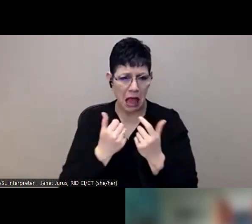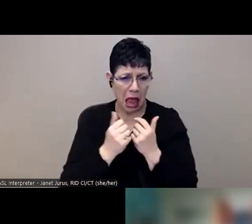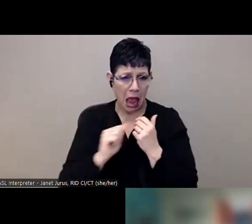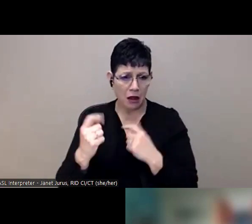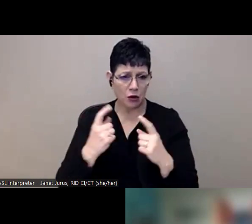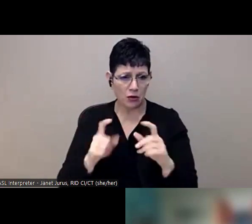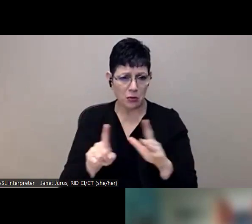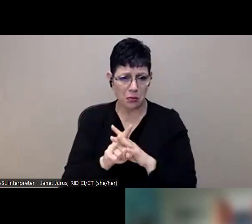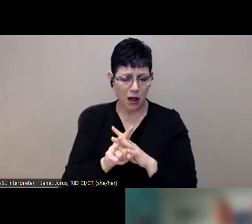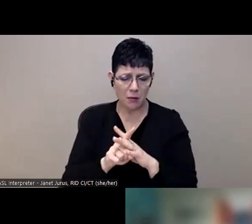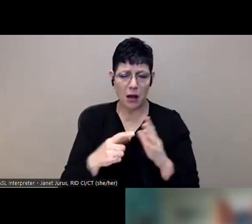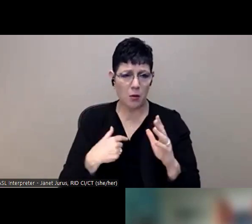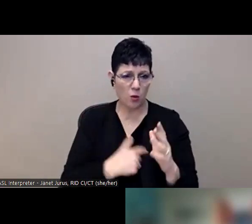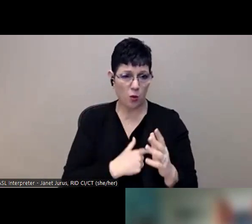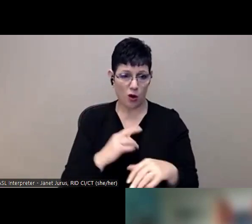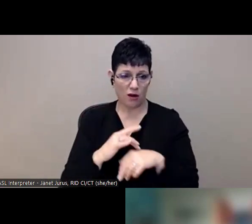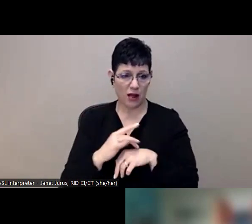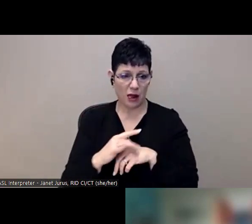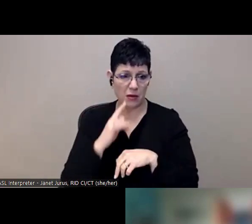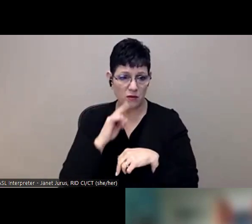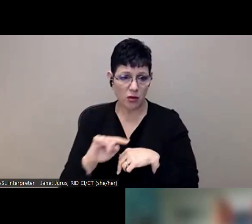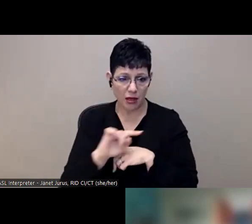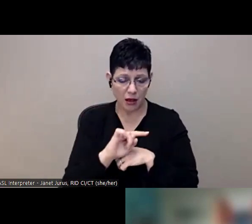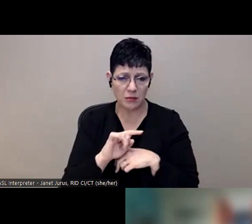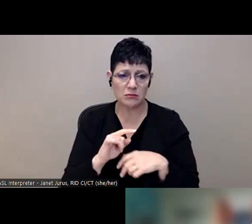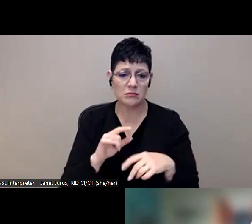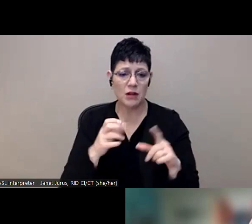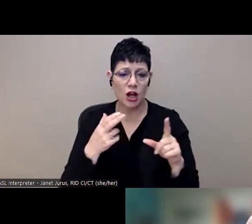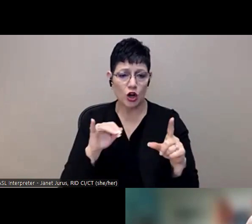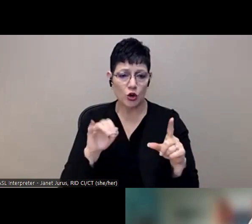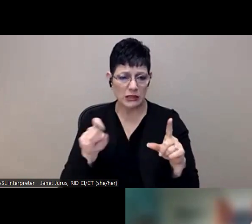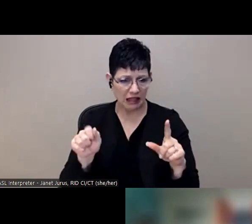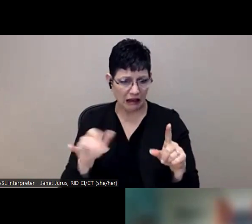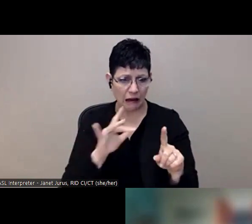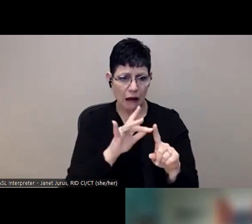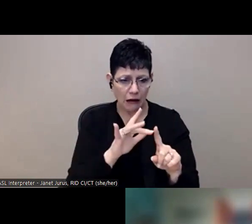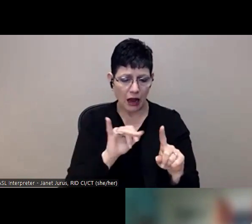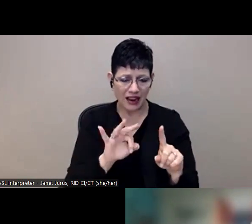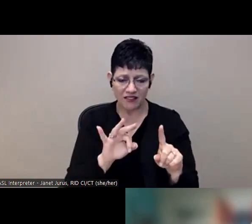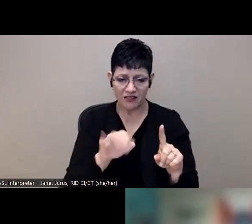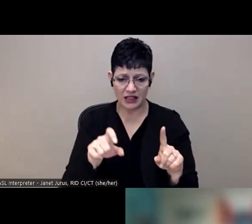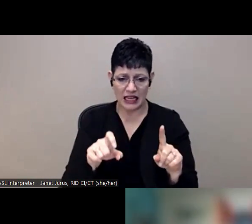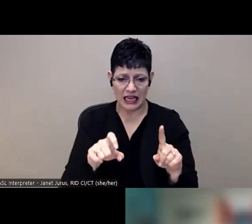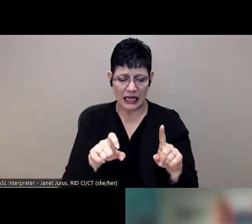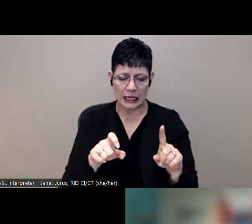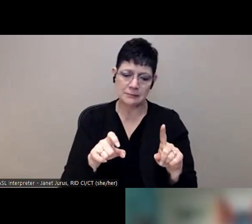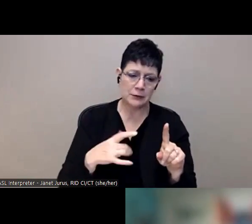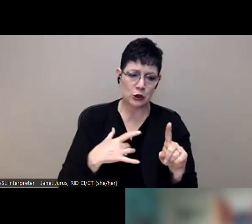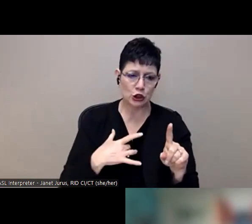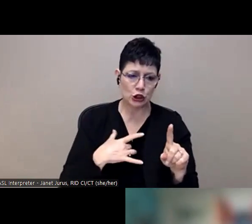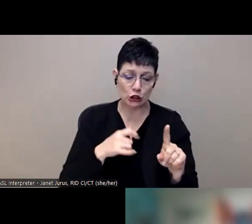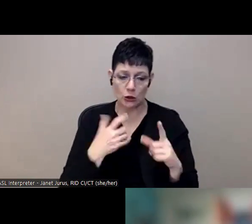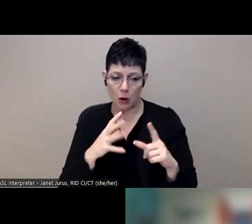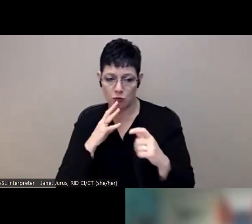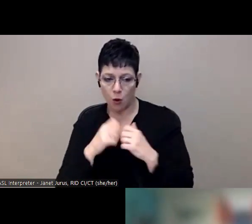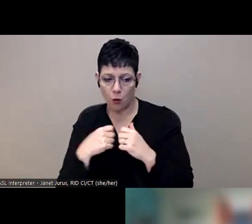questions or concerns, we're always in contact. Um, they have Chris's information too, in case they need to voice a concern they might not feel comfortable